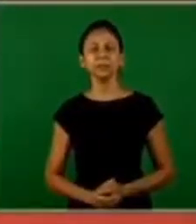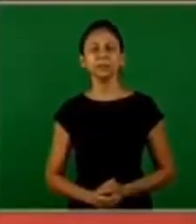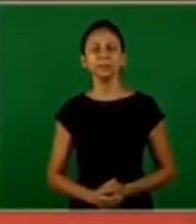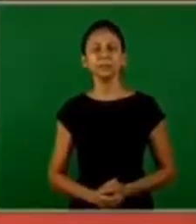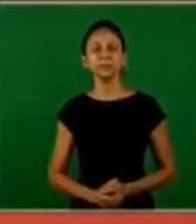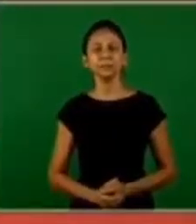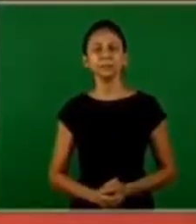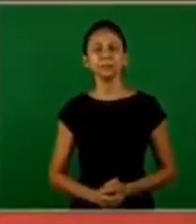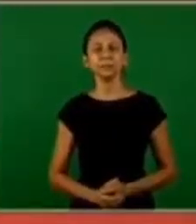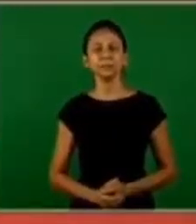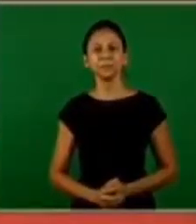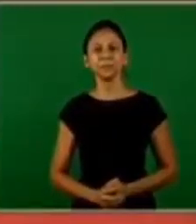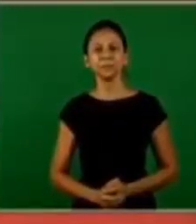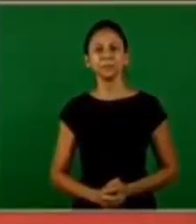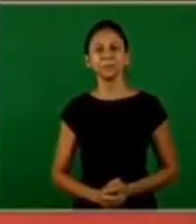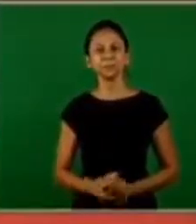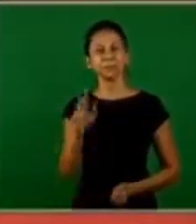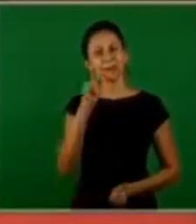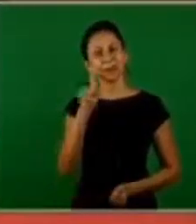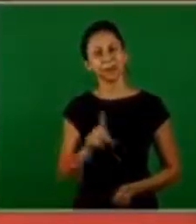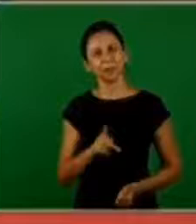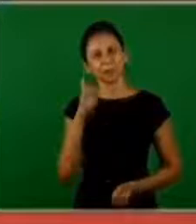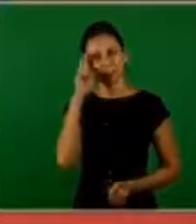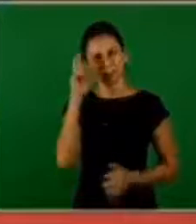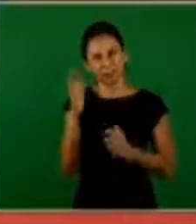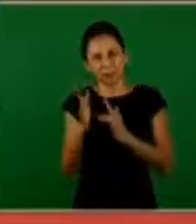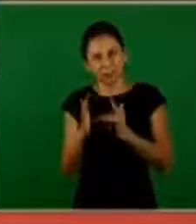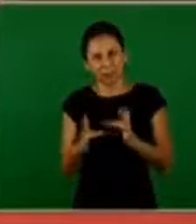I'm with the brethren in the peace of the Lord Jesus.